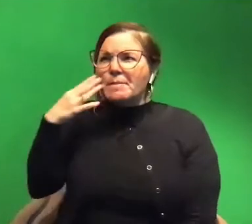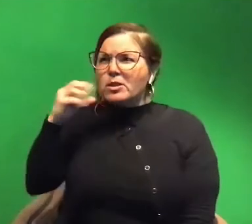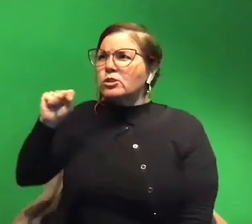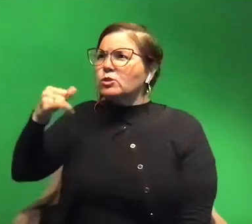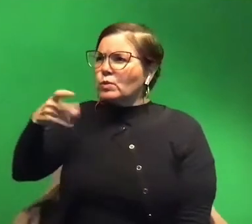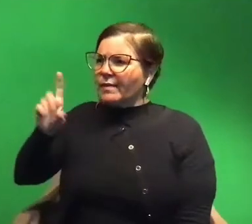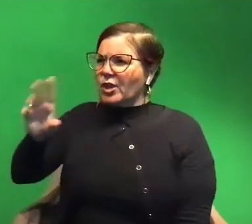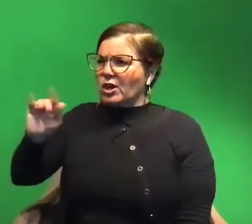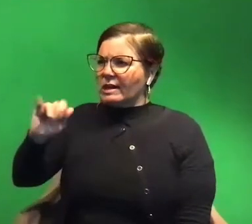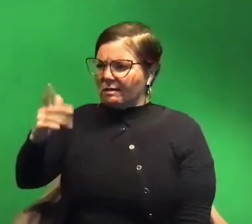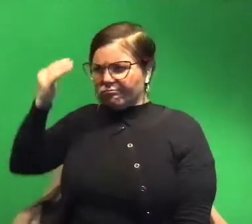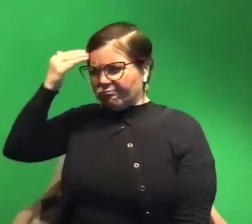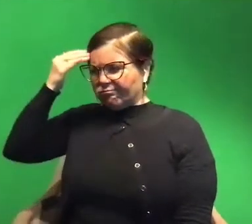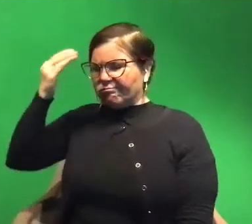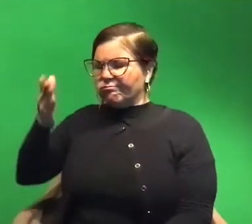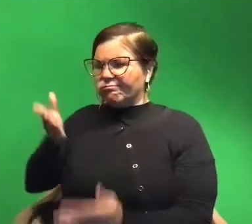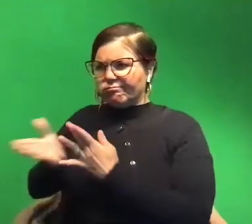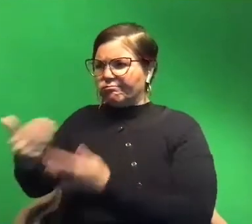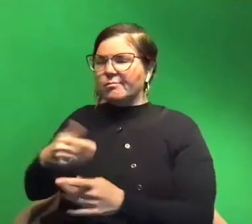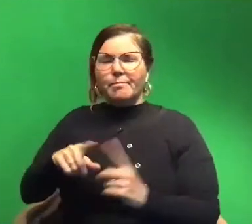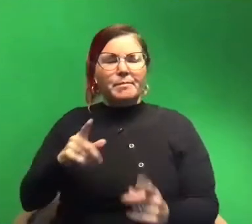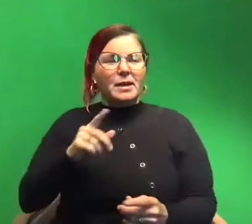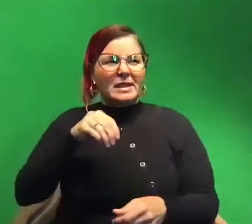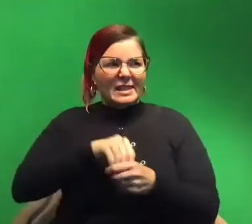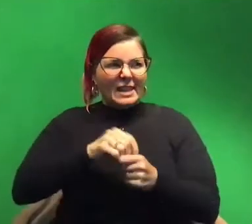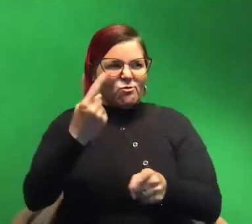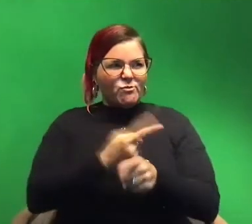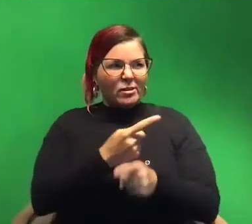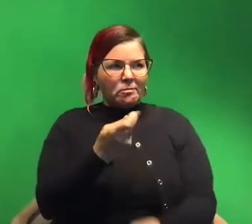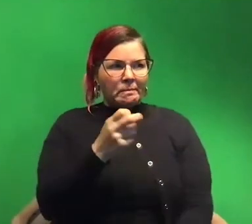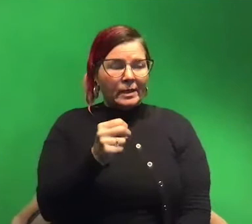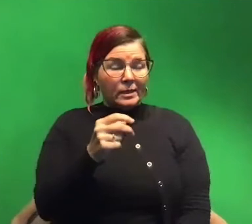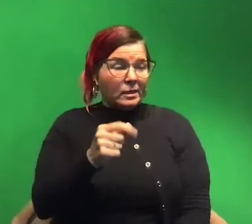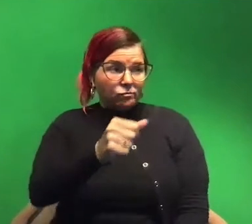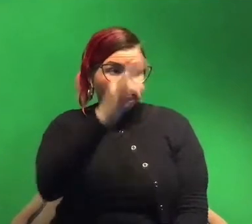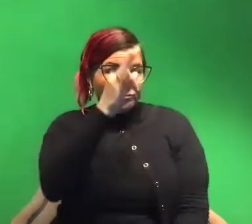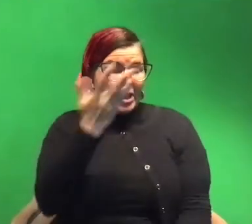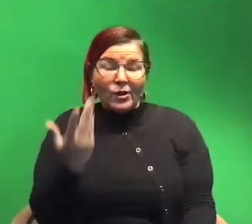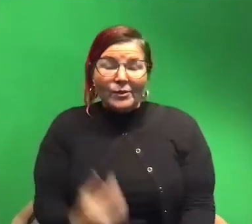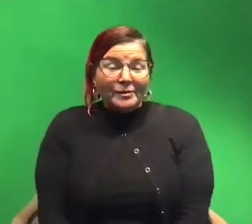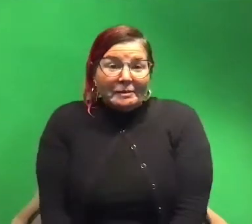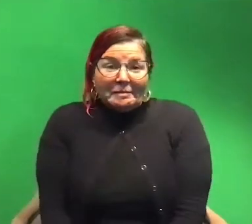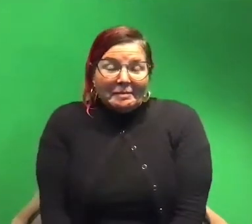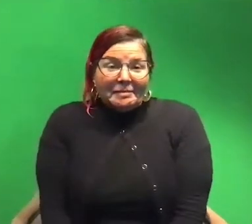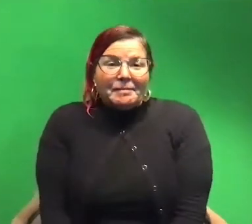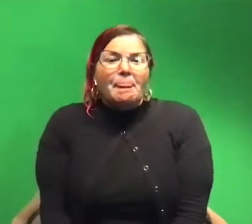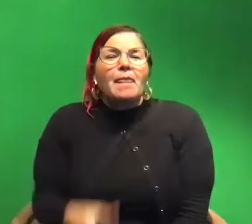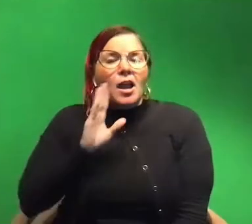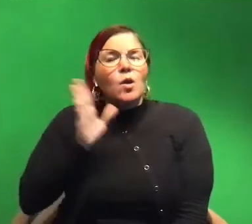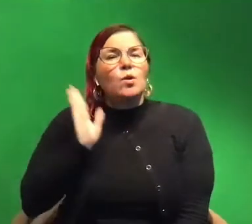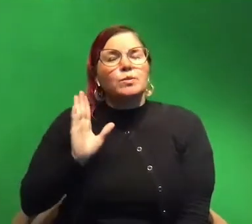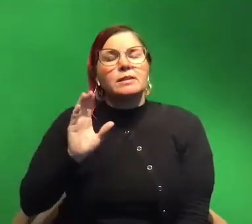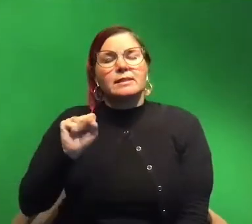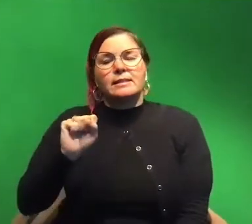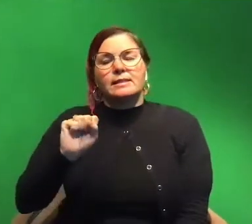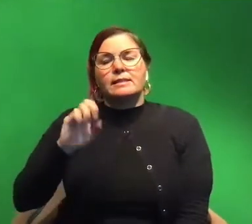is. I don't even know what's in a Bic pen. It's I don't know but I know they used to use sepia so uh